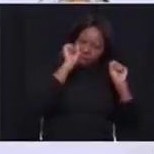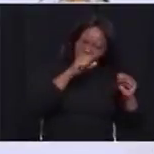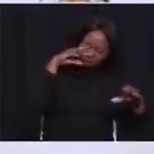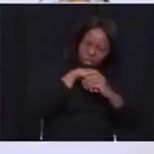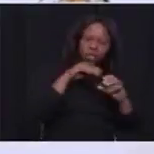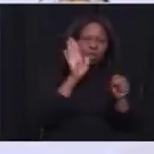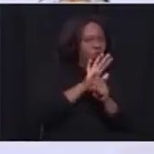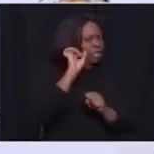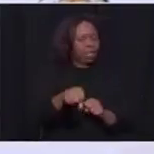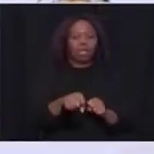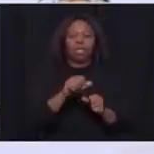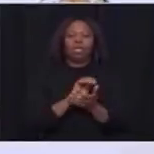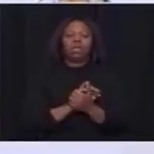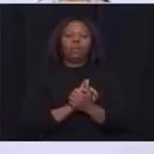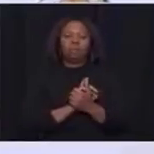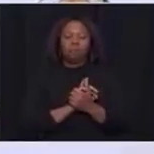government